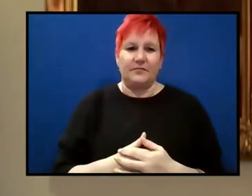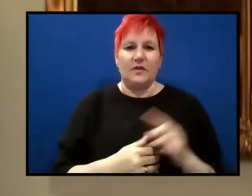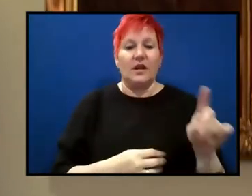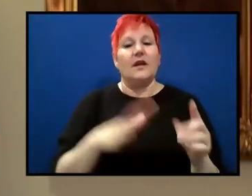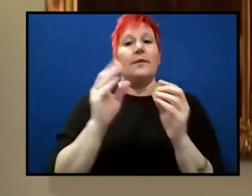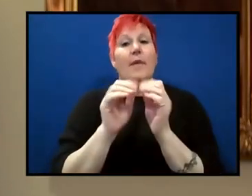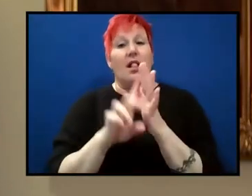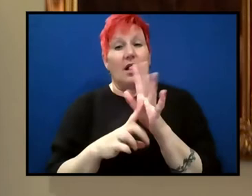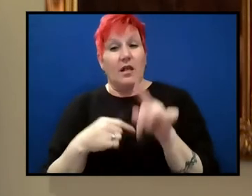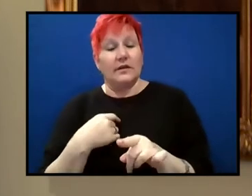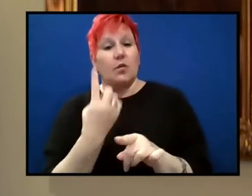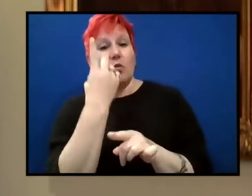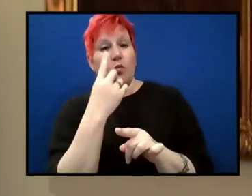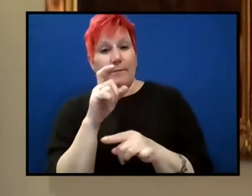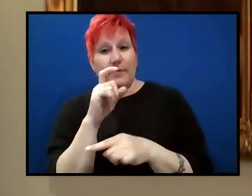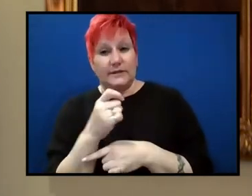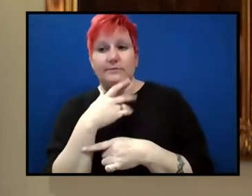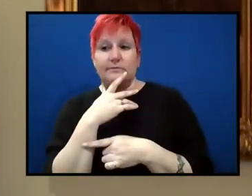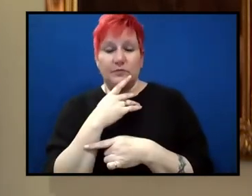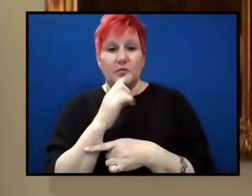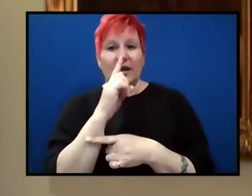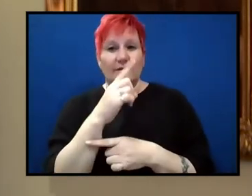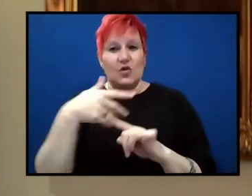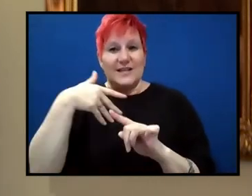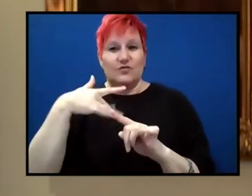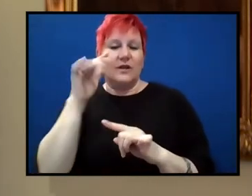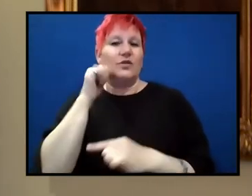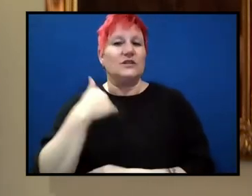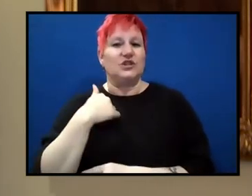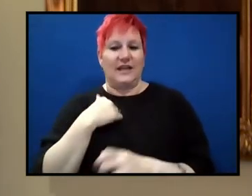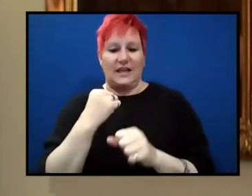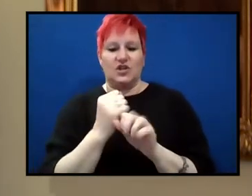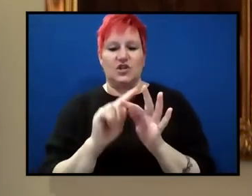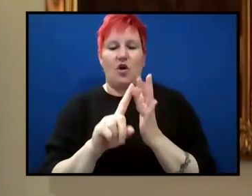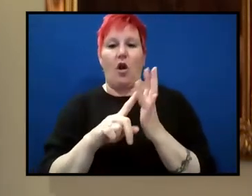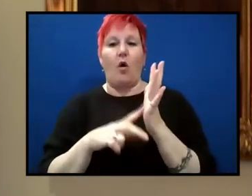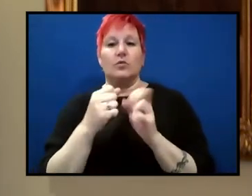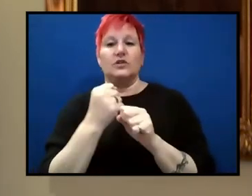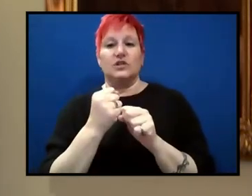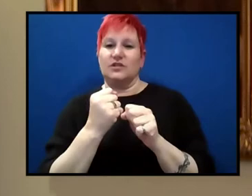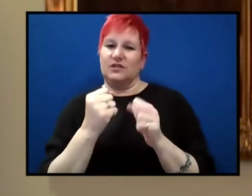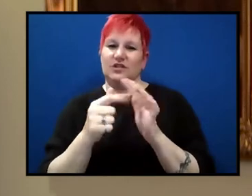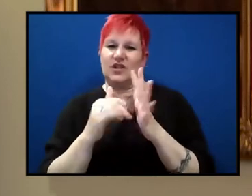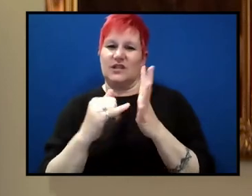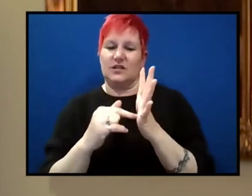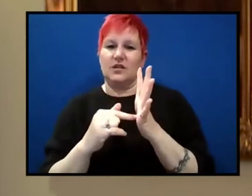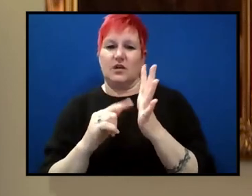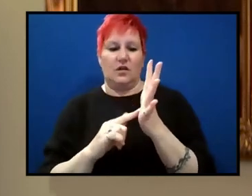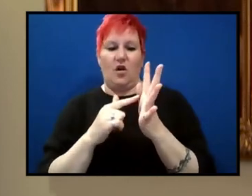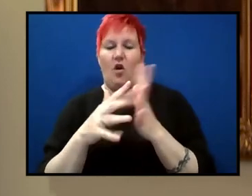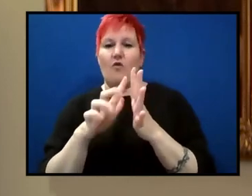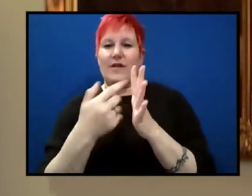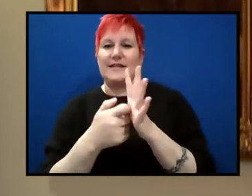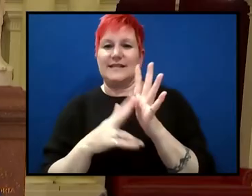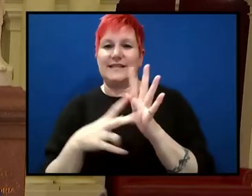history, the history, this history was the Canadian geologist Lawrence Morley. Andy, what, what can you tell us about